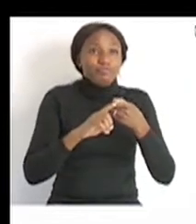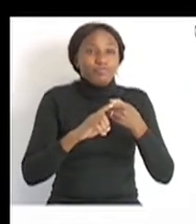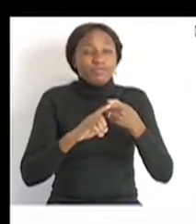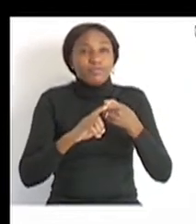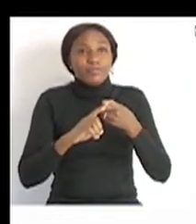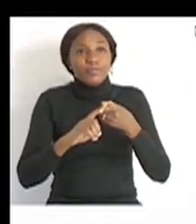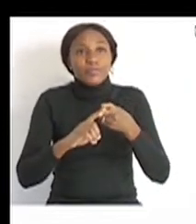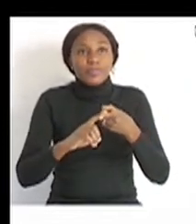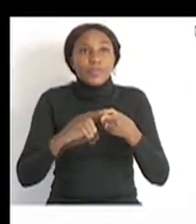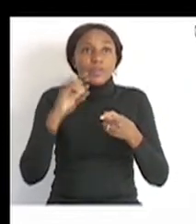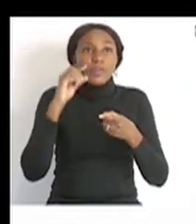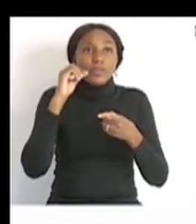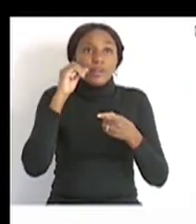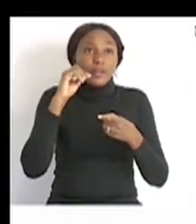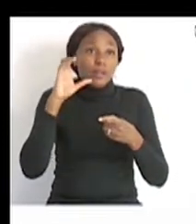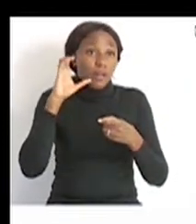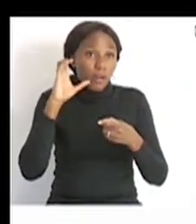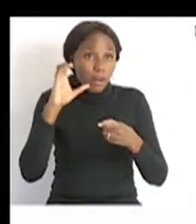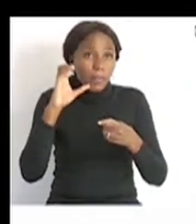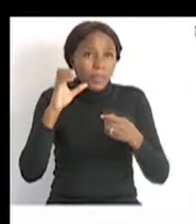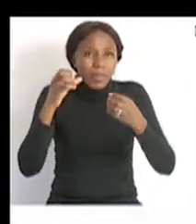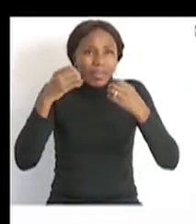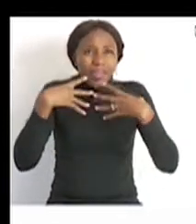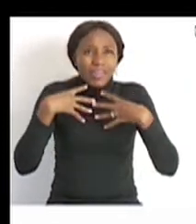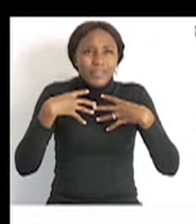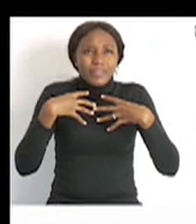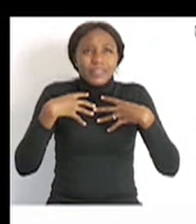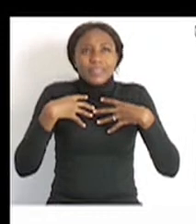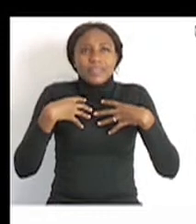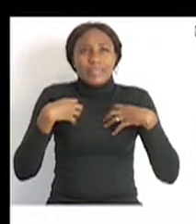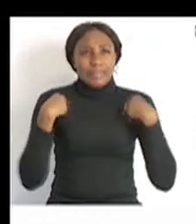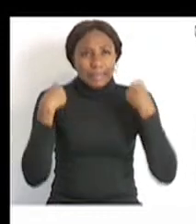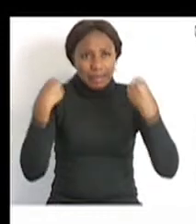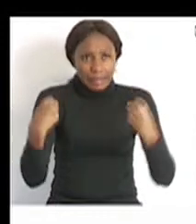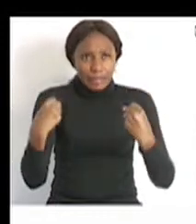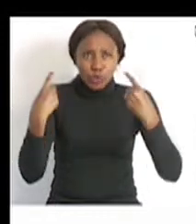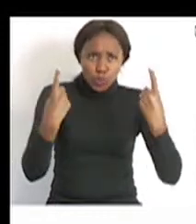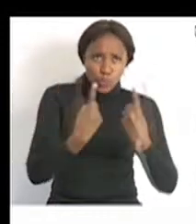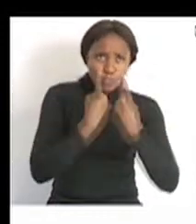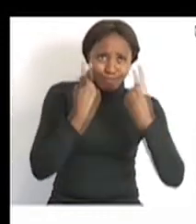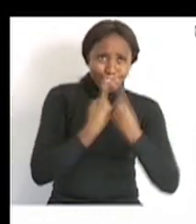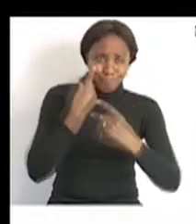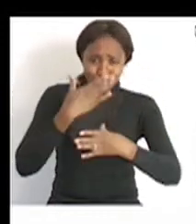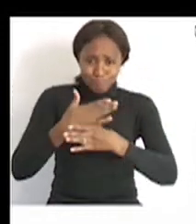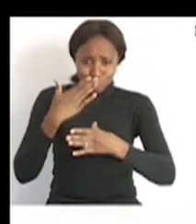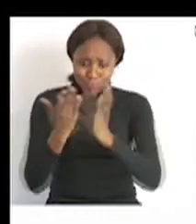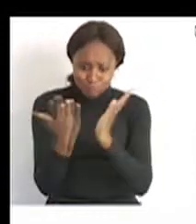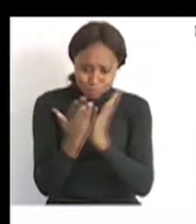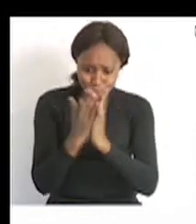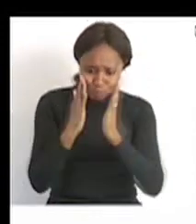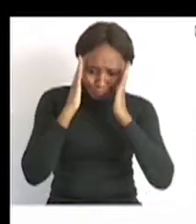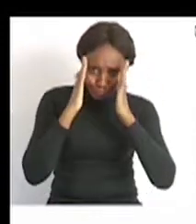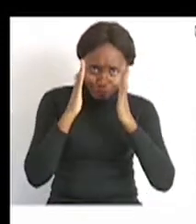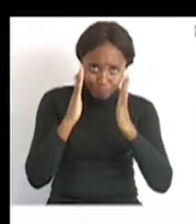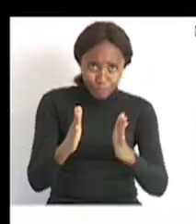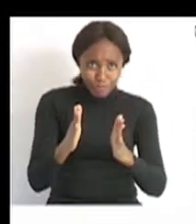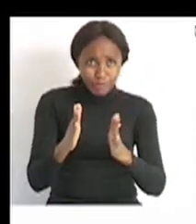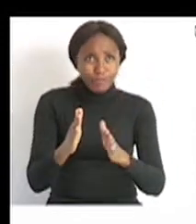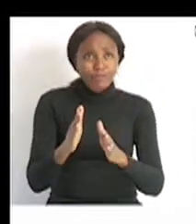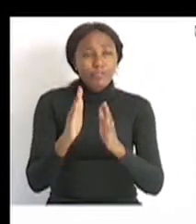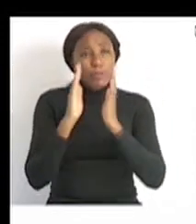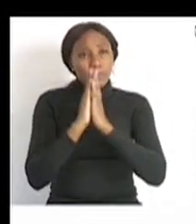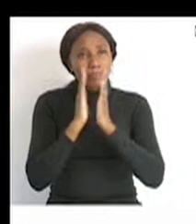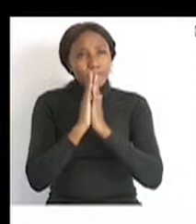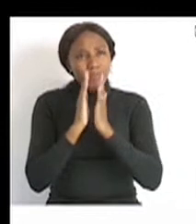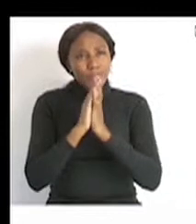So they give our bodies energy to play and to do our schoolwork. Okay, so it is important to remember that